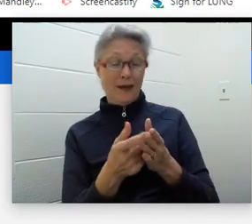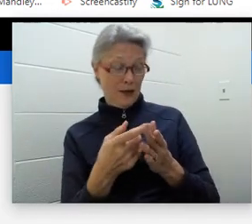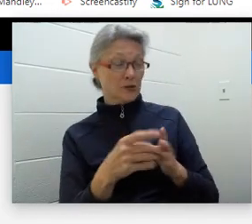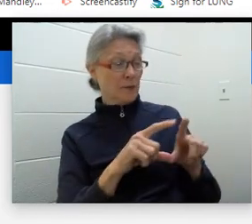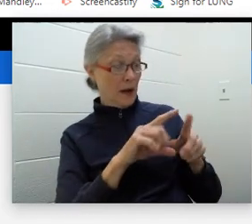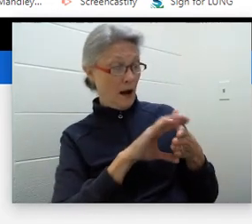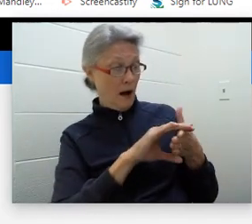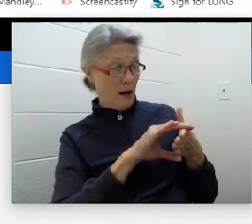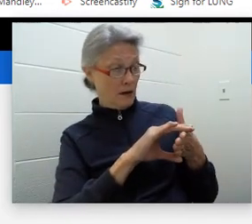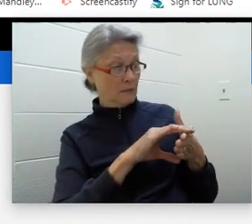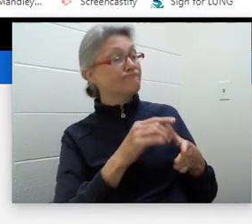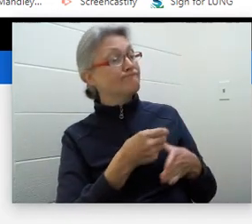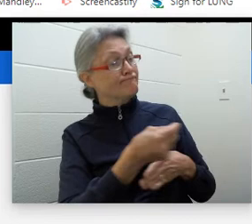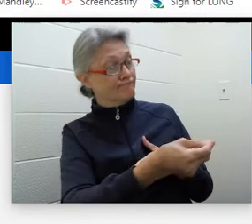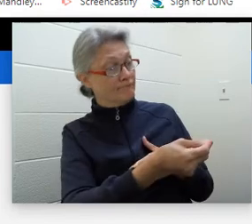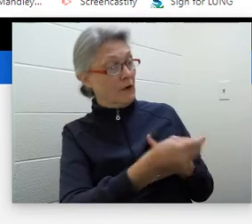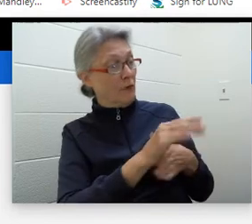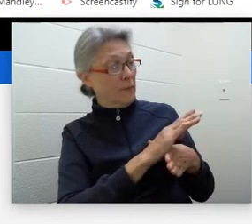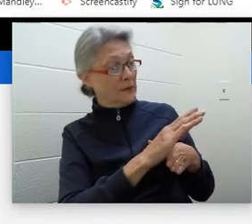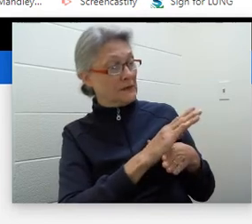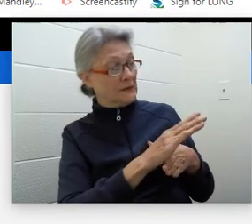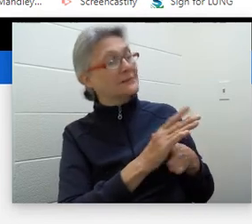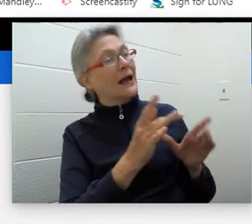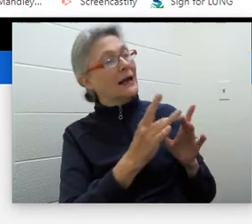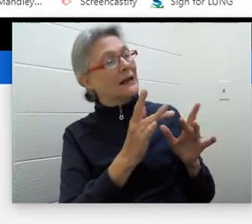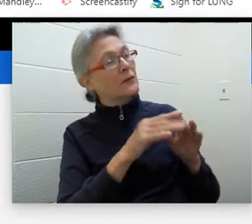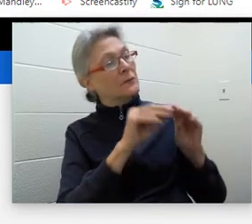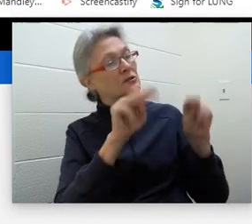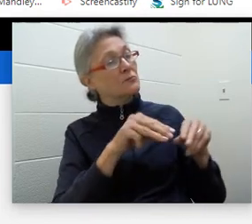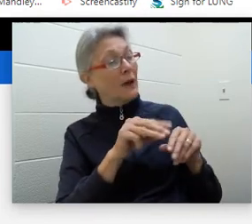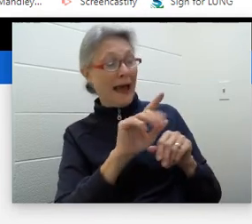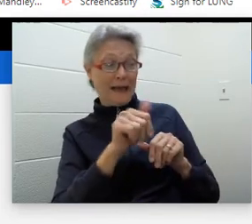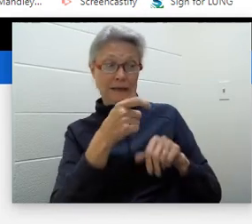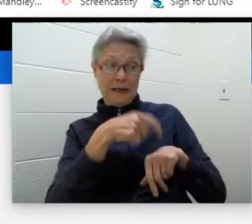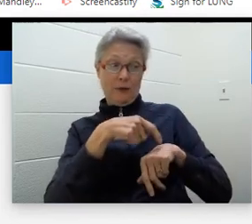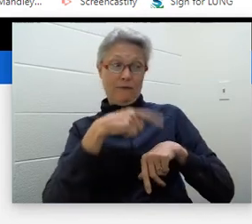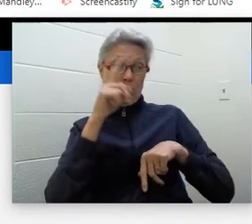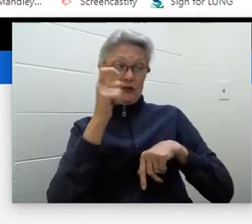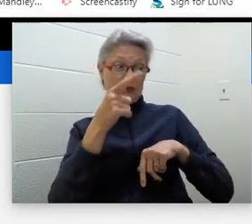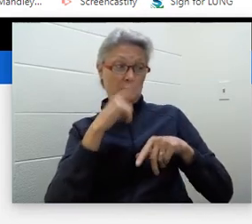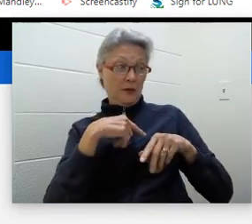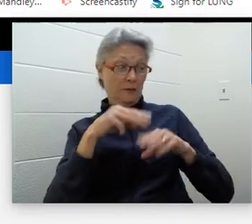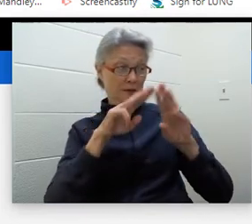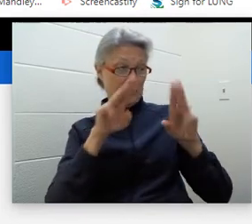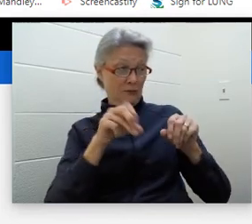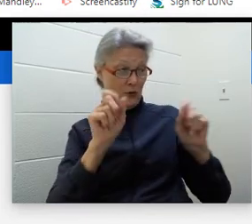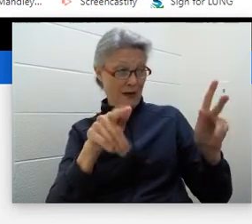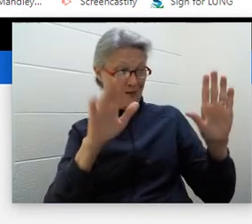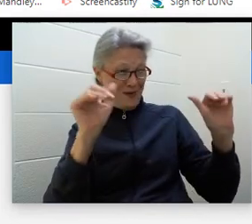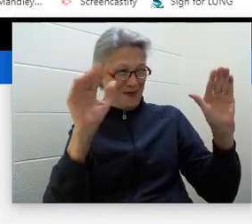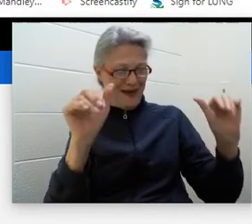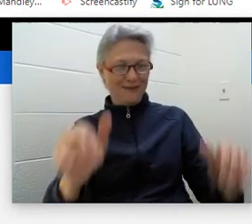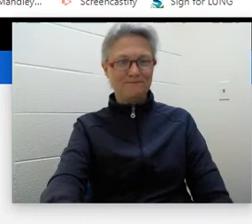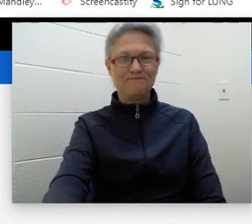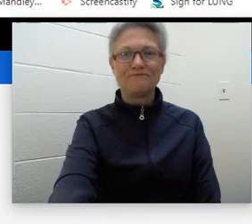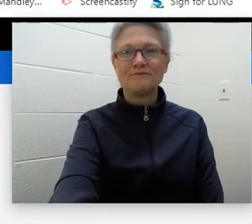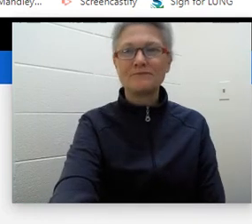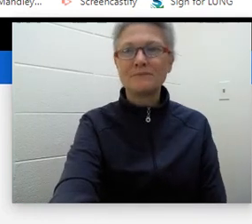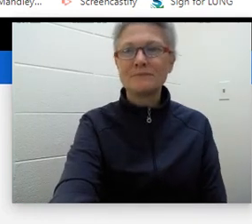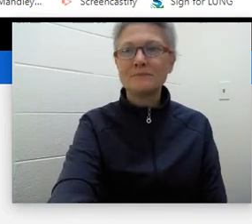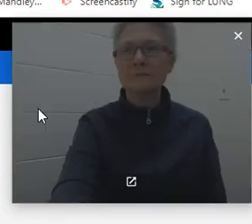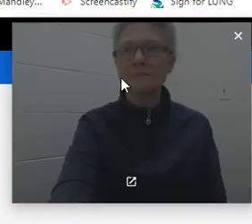you have questions about money, okay? Okay. All right, take care. Bye. Bye-bye.-bye. Bye Thank